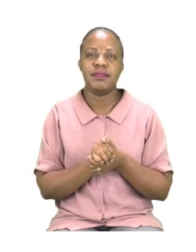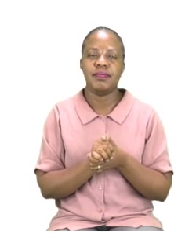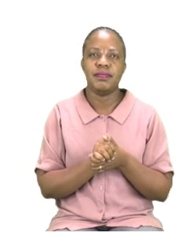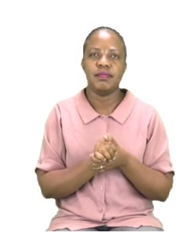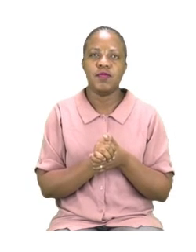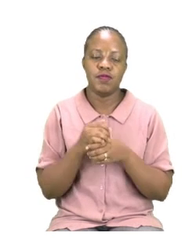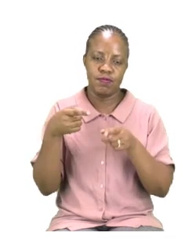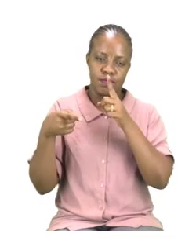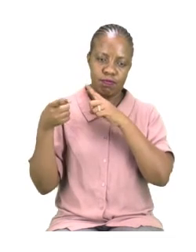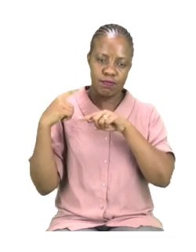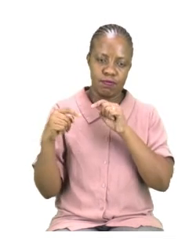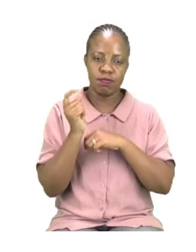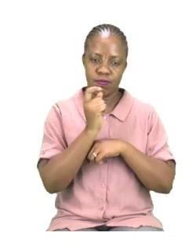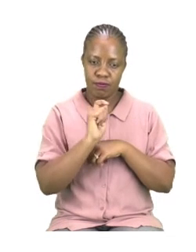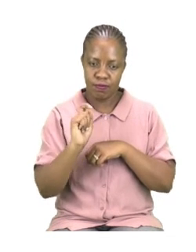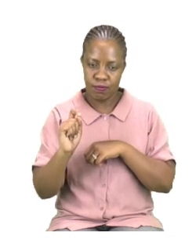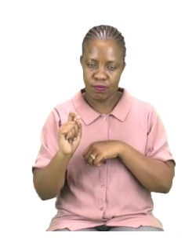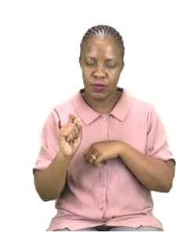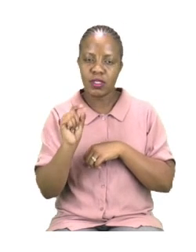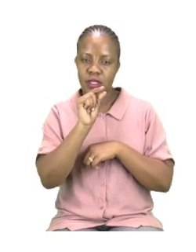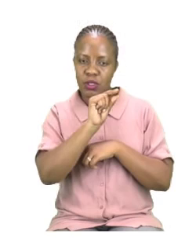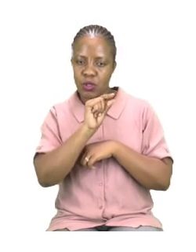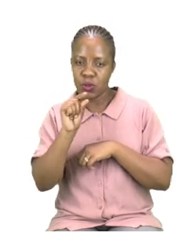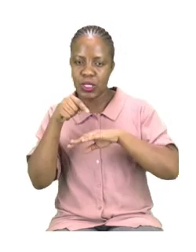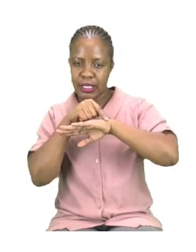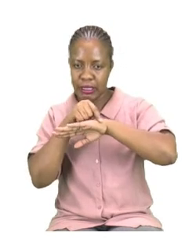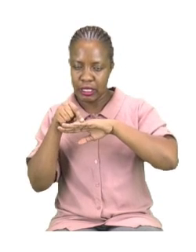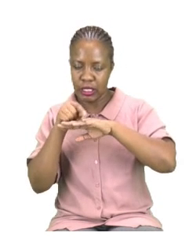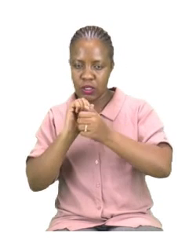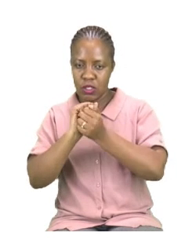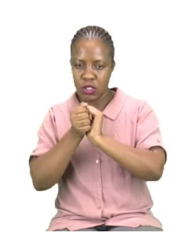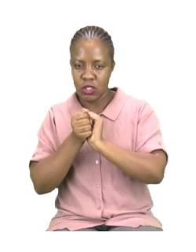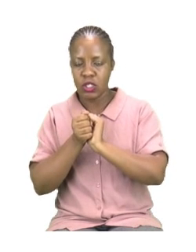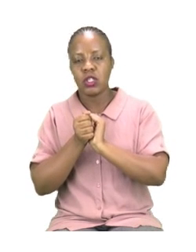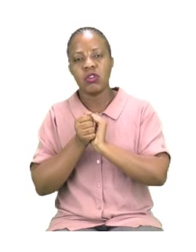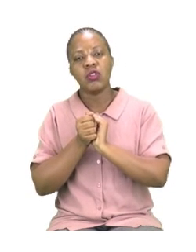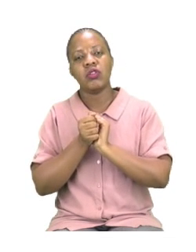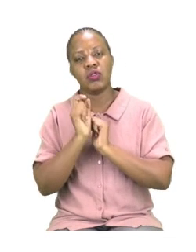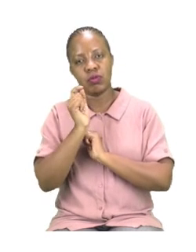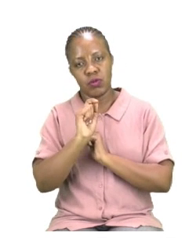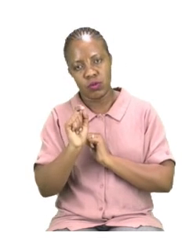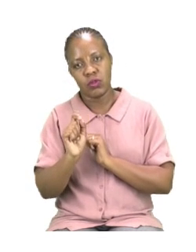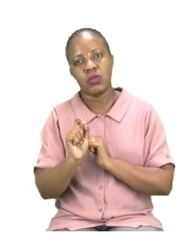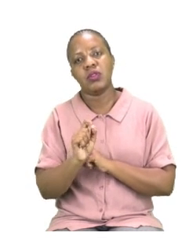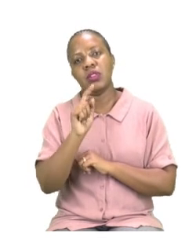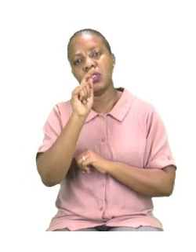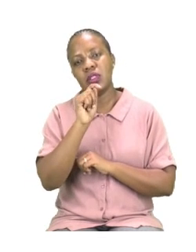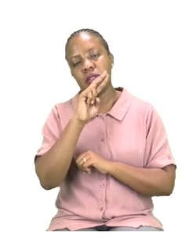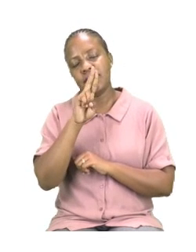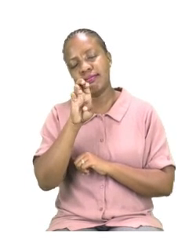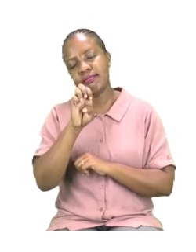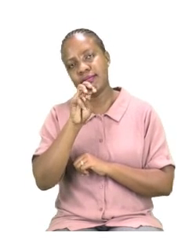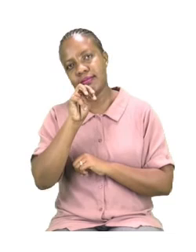them in the playground. Yes, this is the correct answer. So,